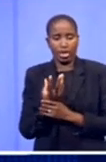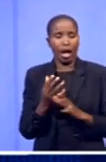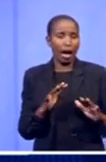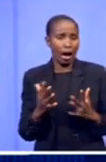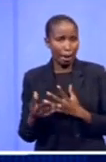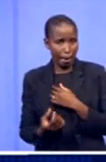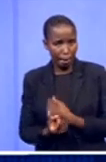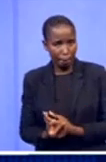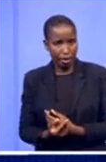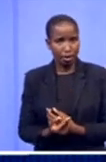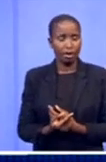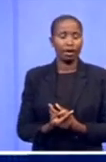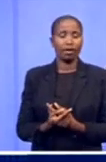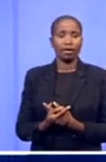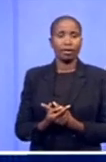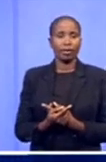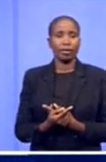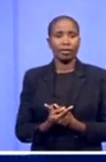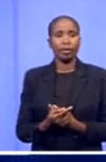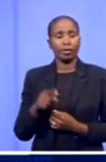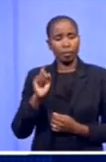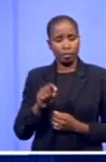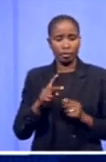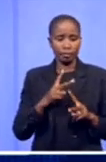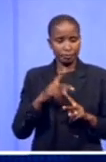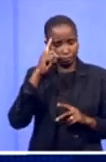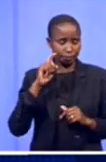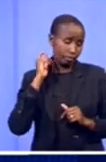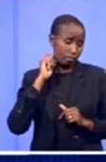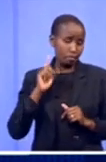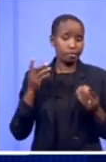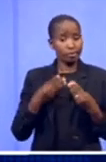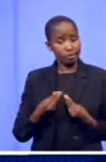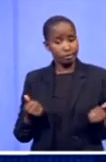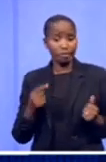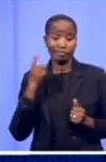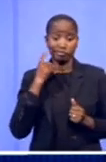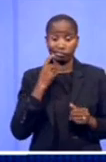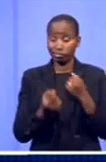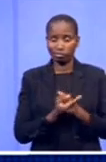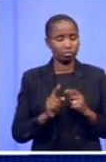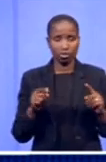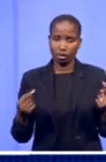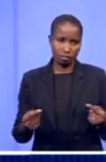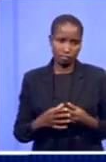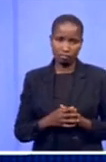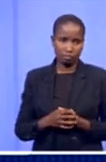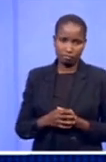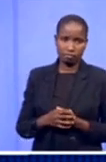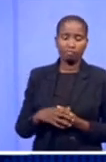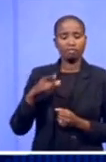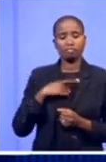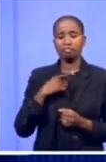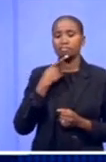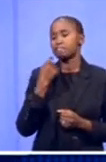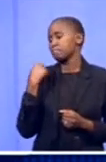be mindful that the recovery is not going to be easy. You know, we were coming out of pandemic, we were already seeing some green shoots